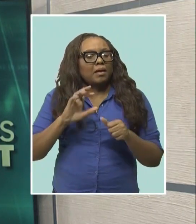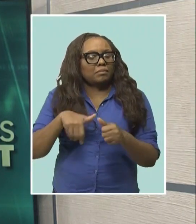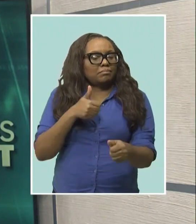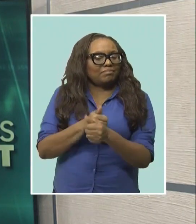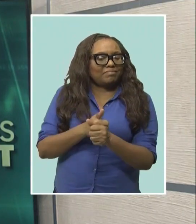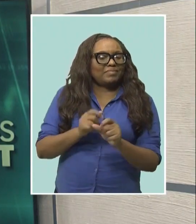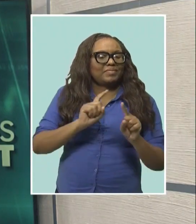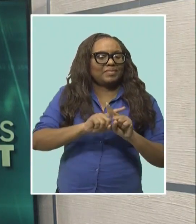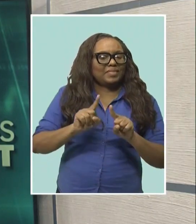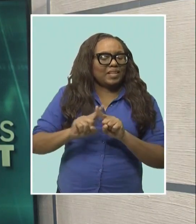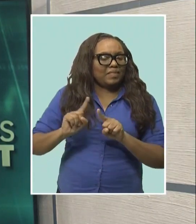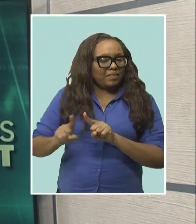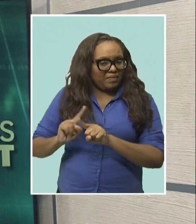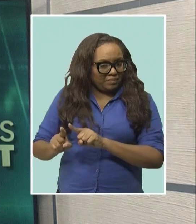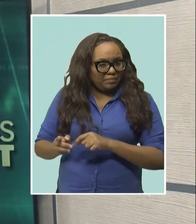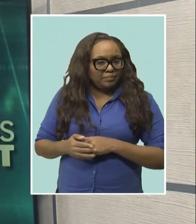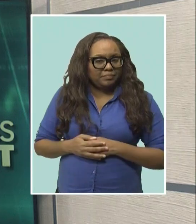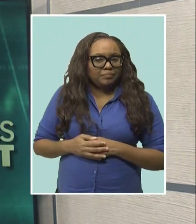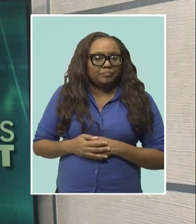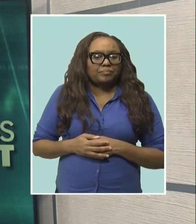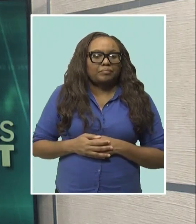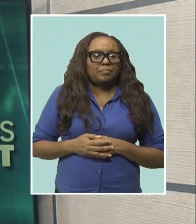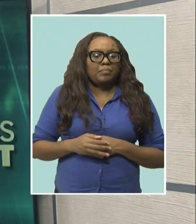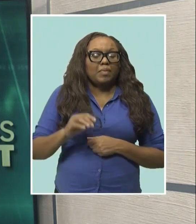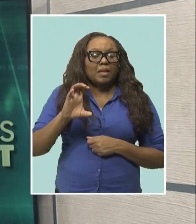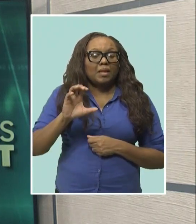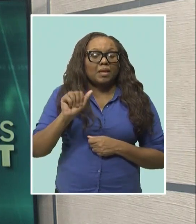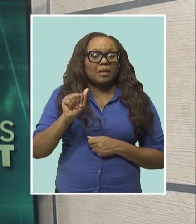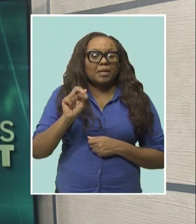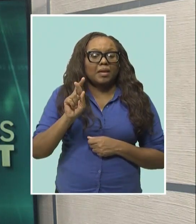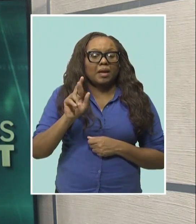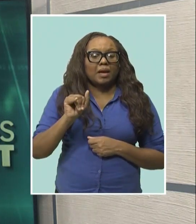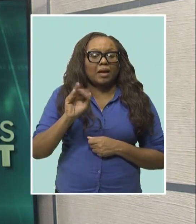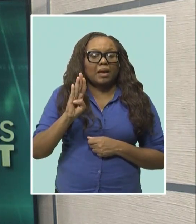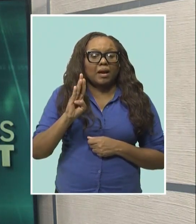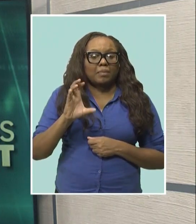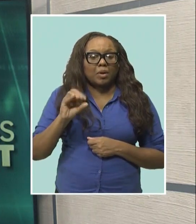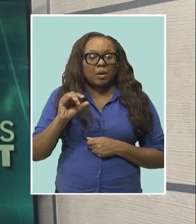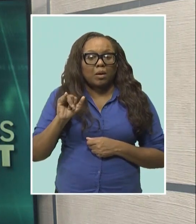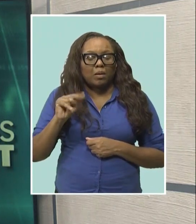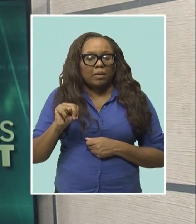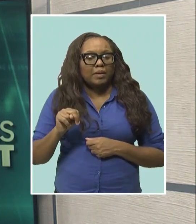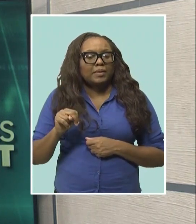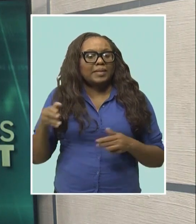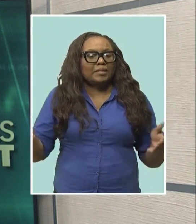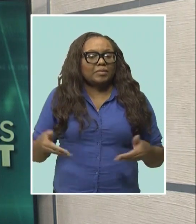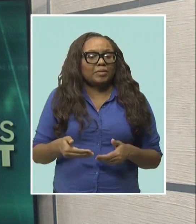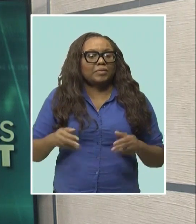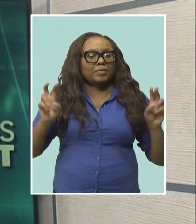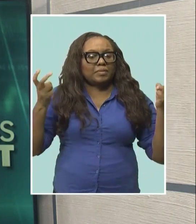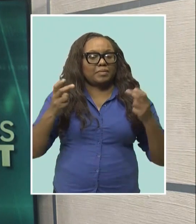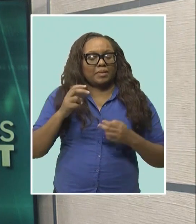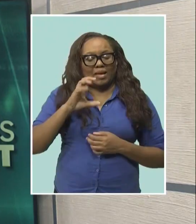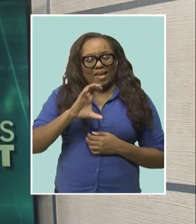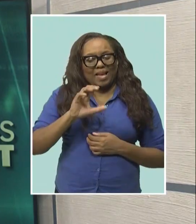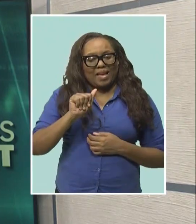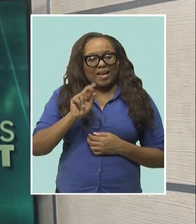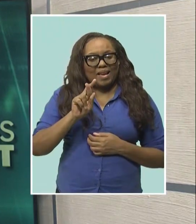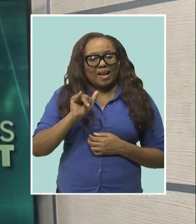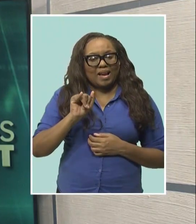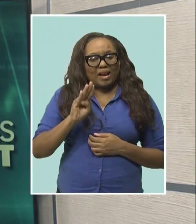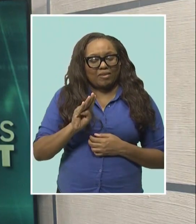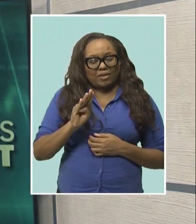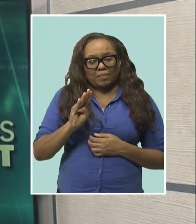reserves. CaribCoin, a fintech company, has introduced a CaribDollar. Founder and chief architect at